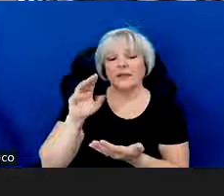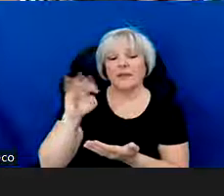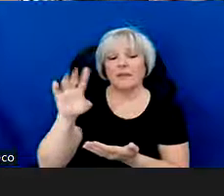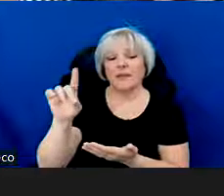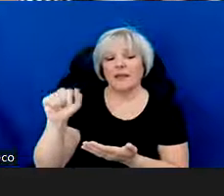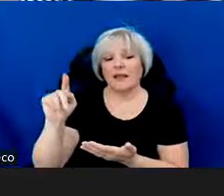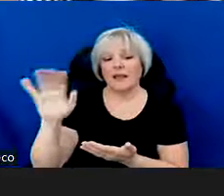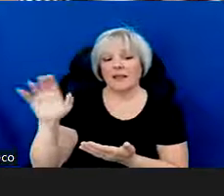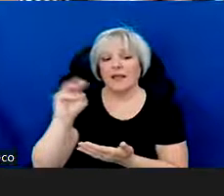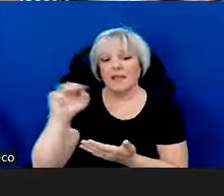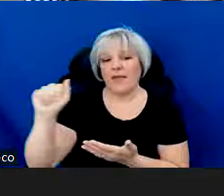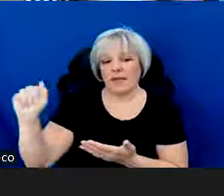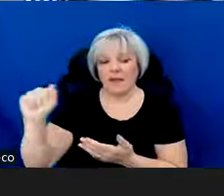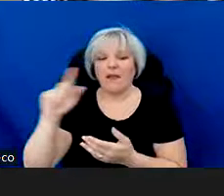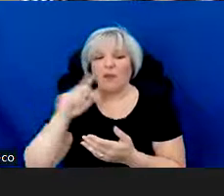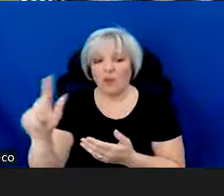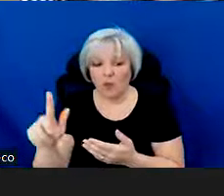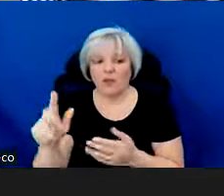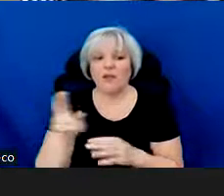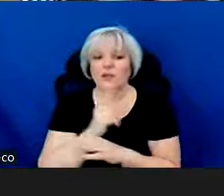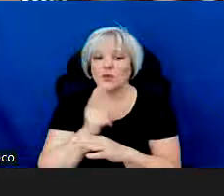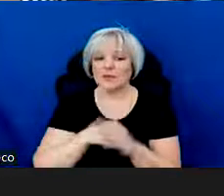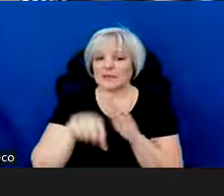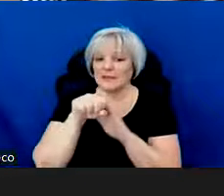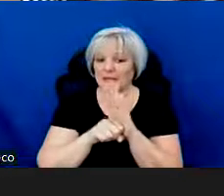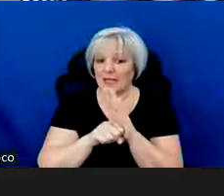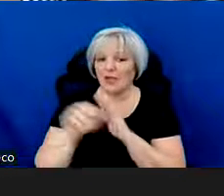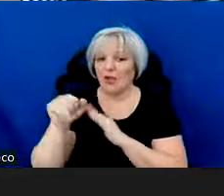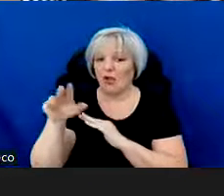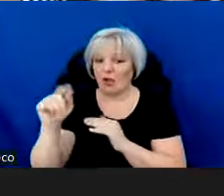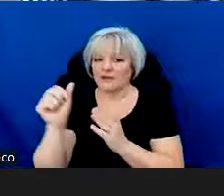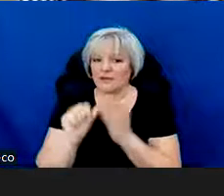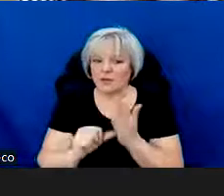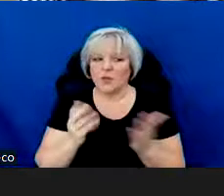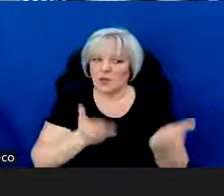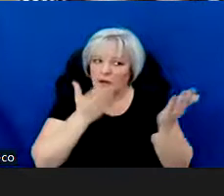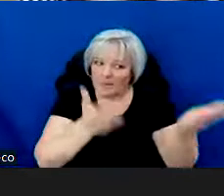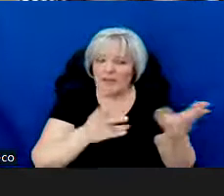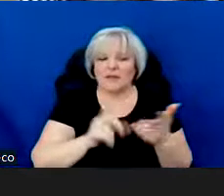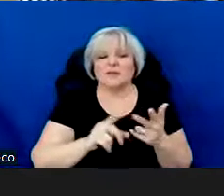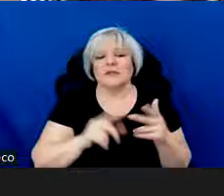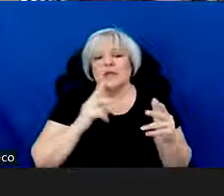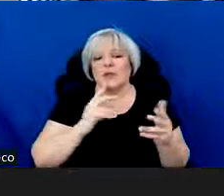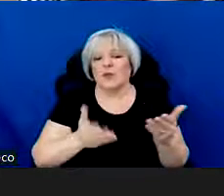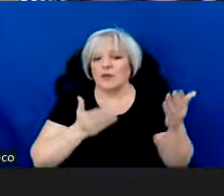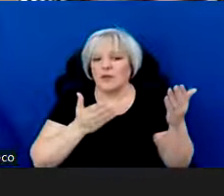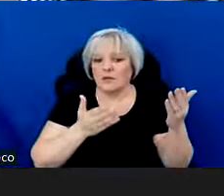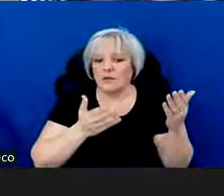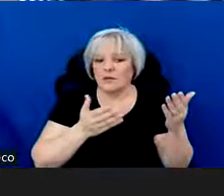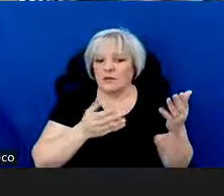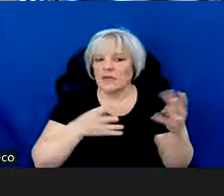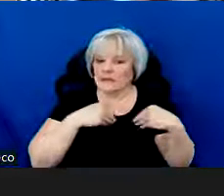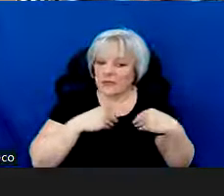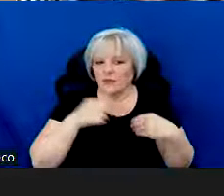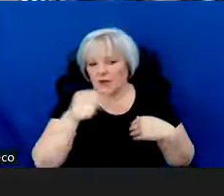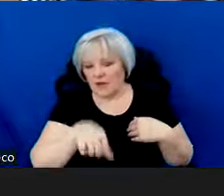applicant's State Arts Agency to review applications and make funding recommendations. From there, the Mid-Atlantic